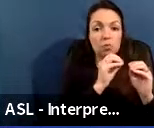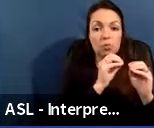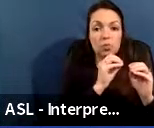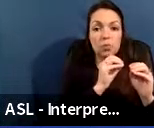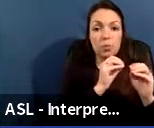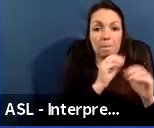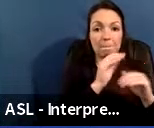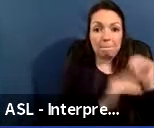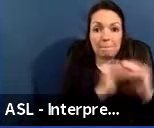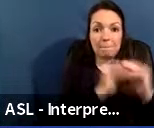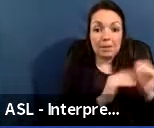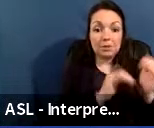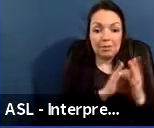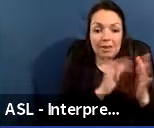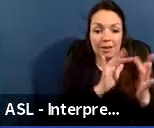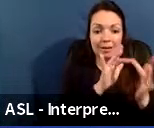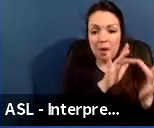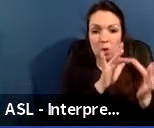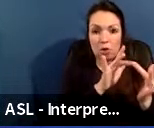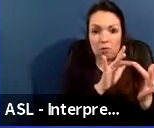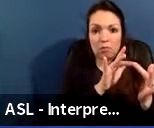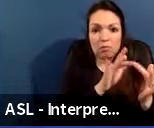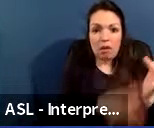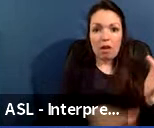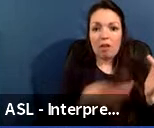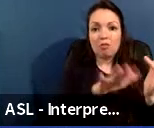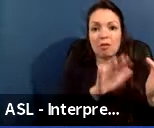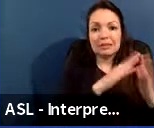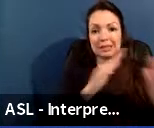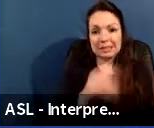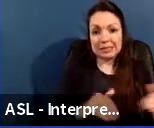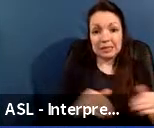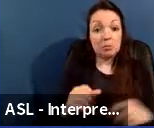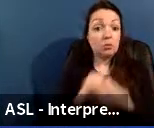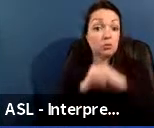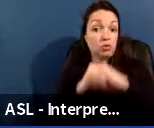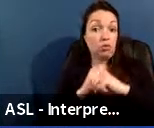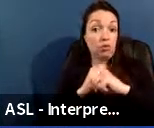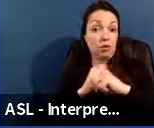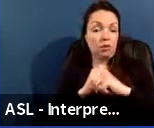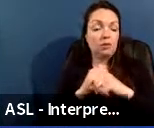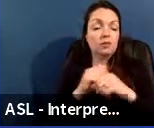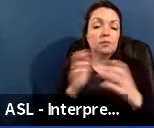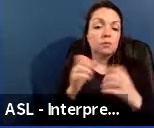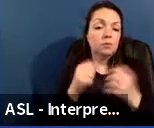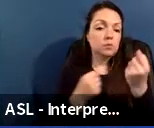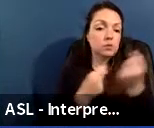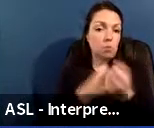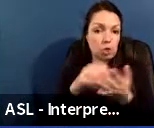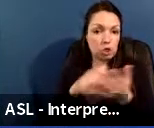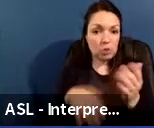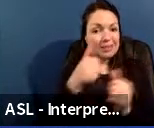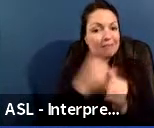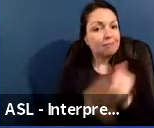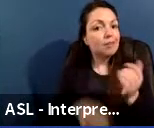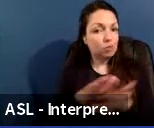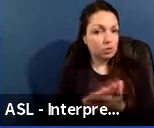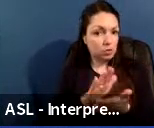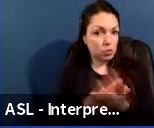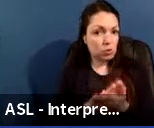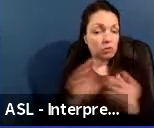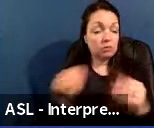facilities across the district. Security category seeks to support students at every school, providing